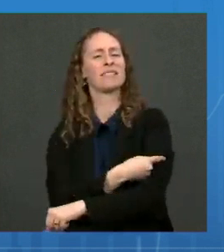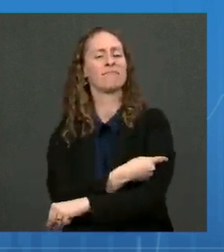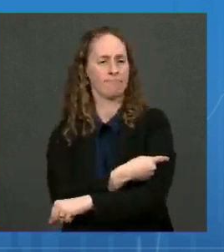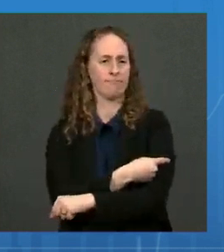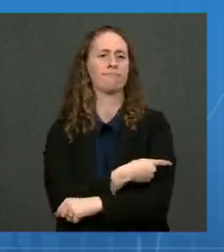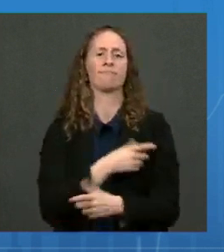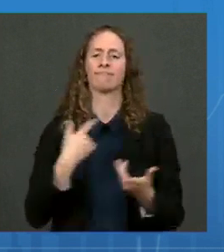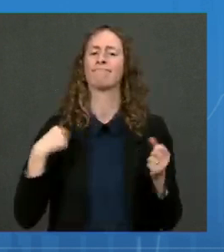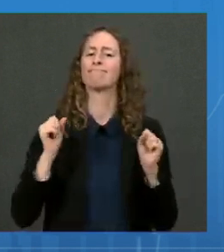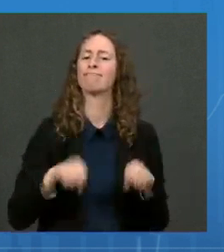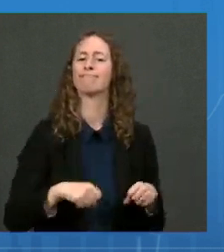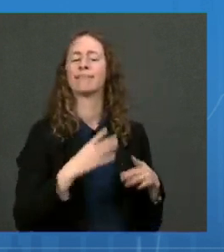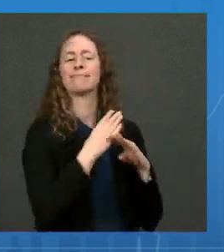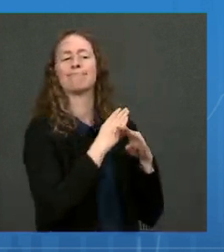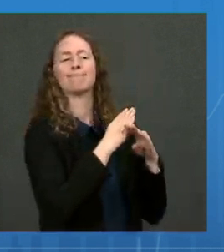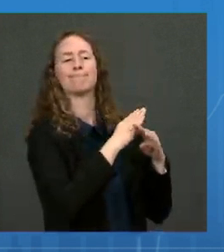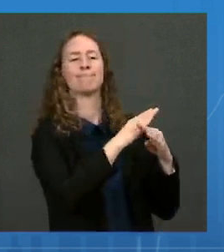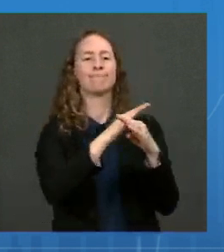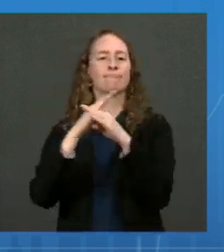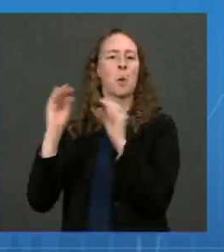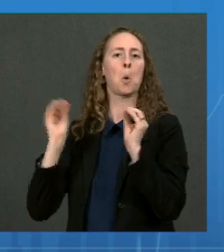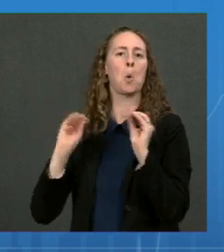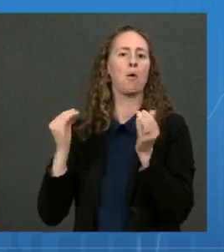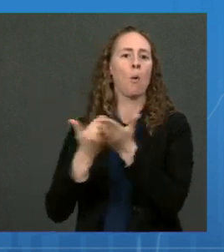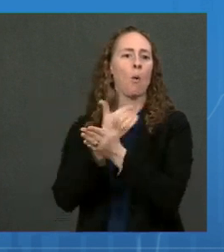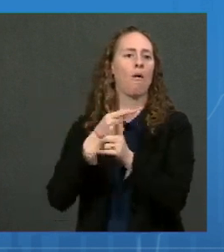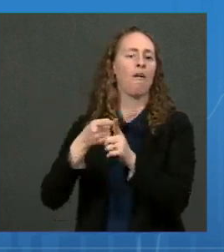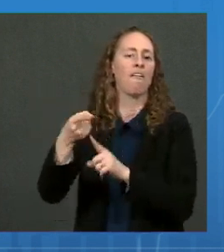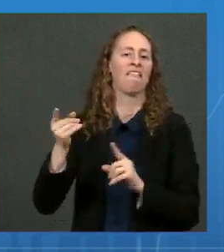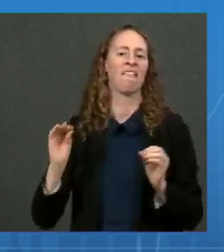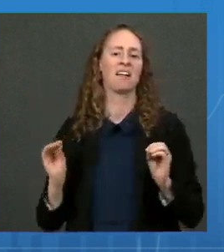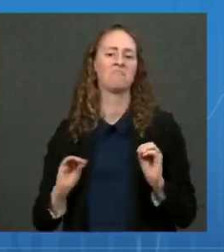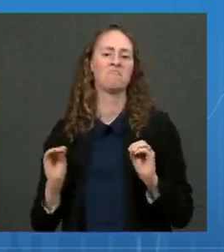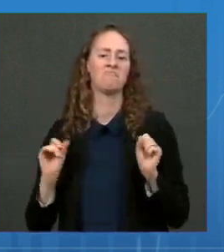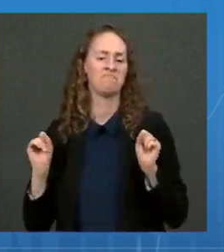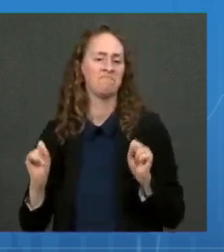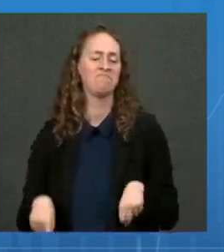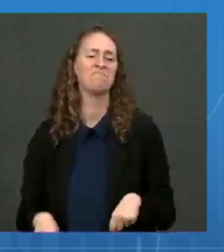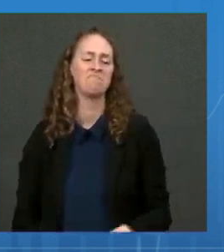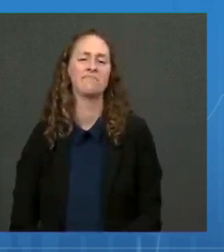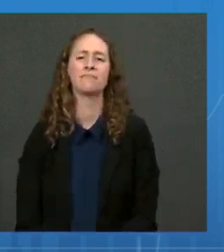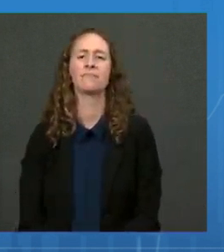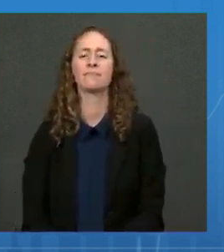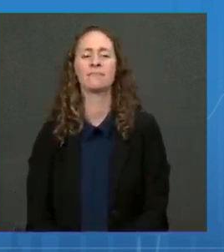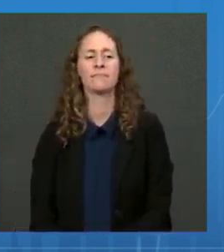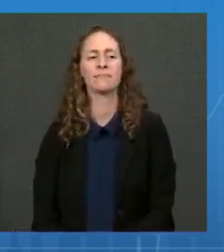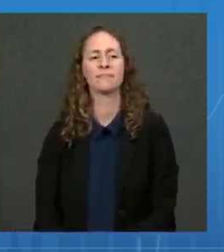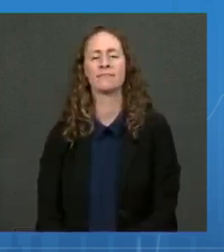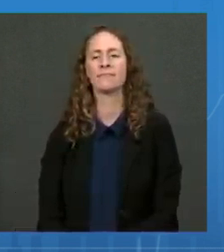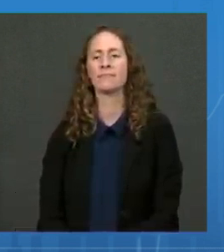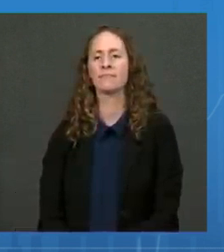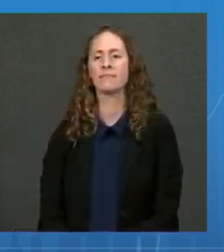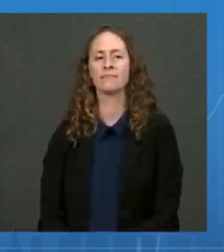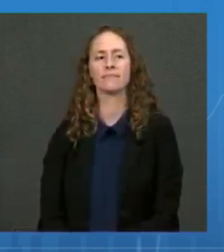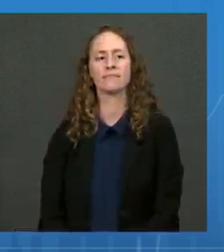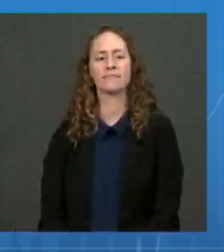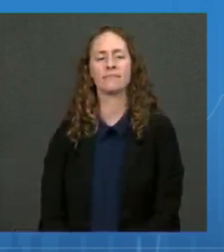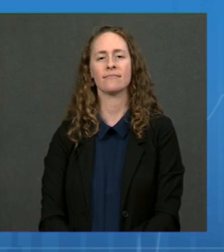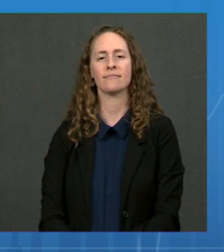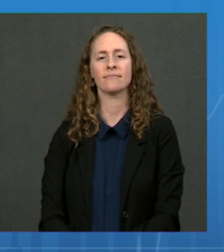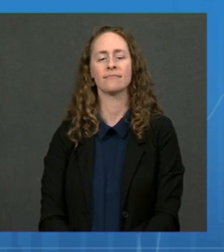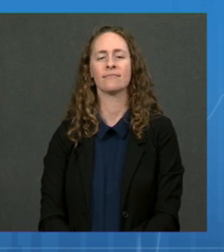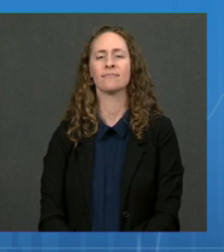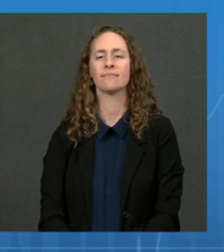the emergence of new troublesome variants. Over to you, Rochelle. Great, thanks. Certainly,